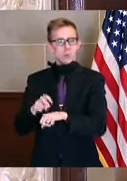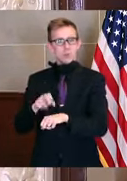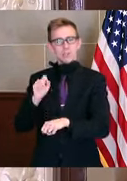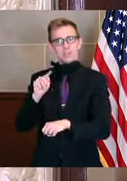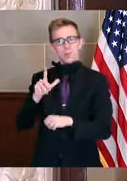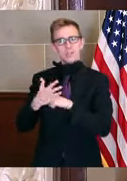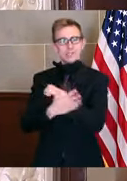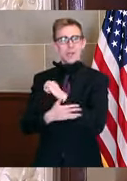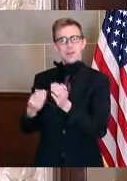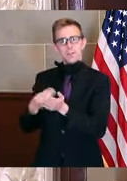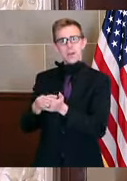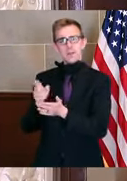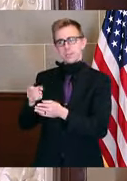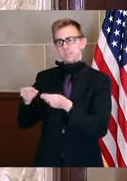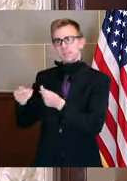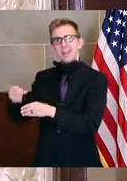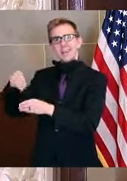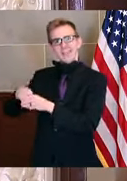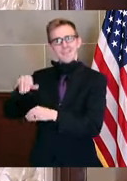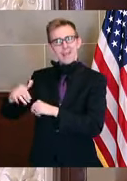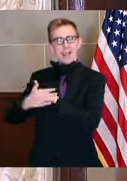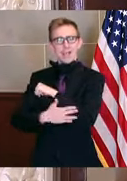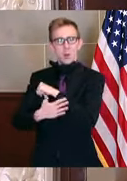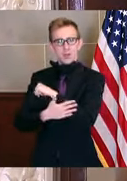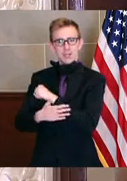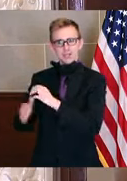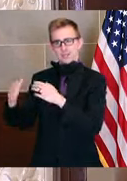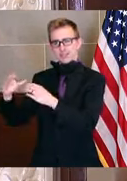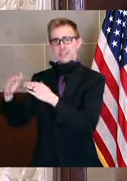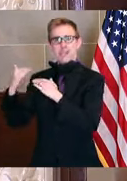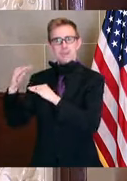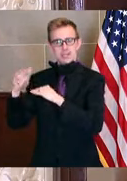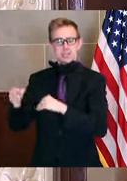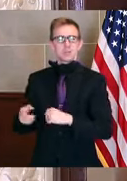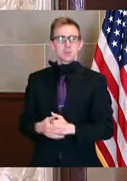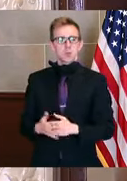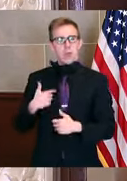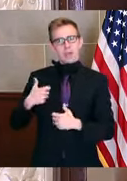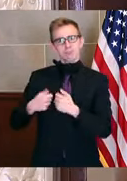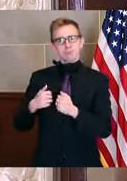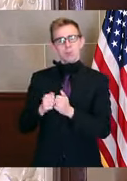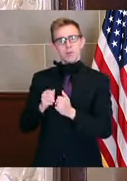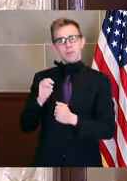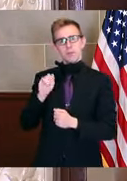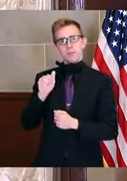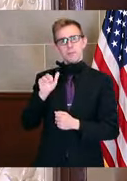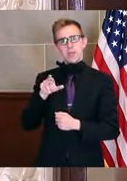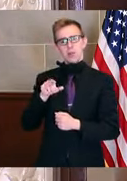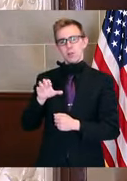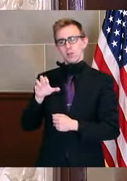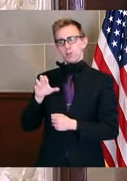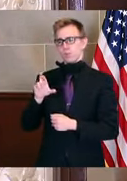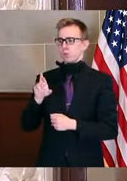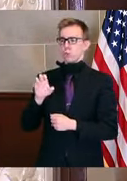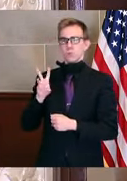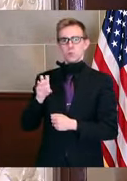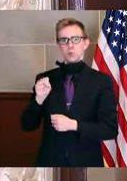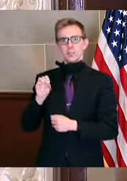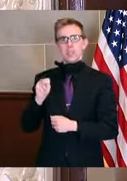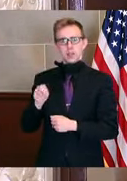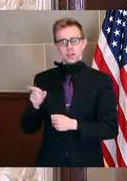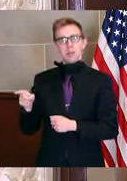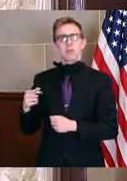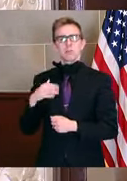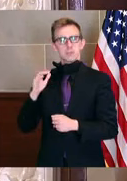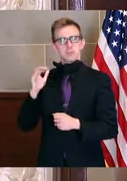County money has to be spent in St. Louis County. So I texted yesterday with the mayor, Mayor Crewson. And we very much are looking at